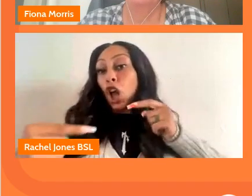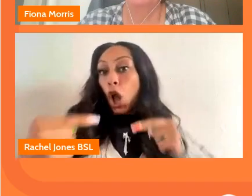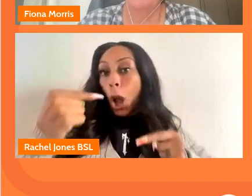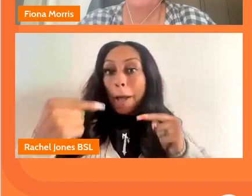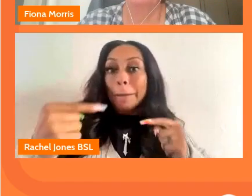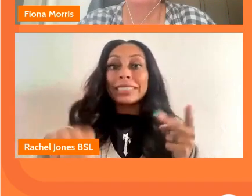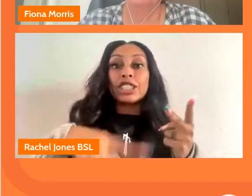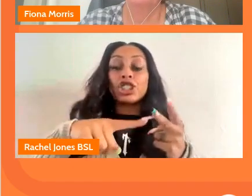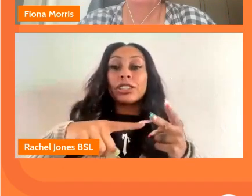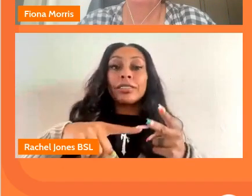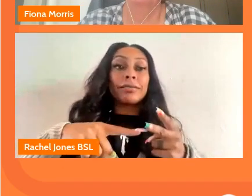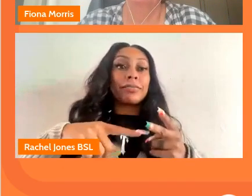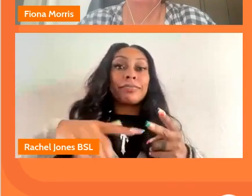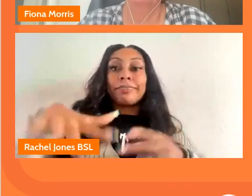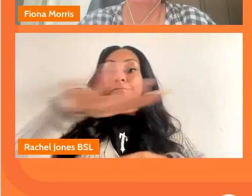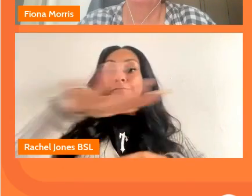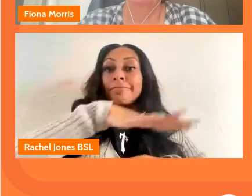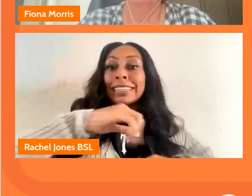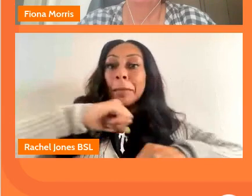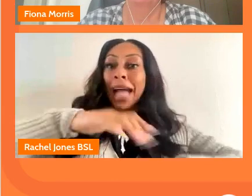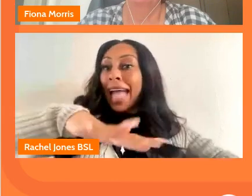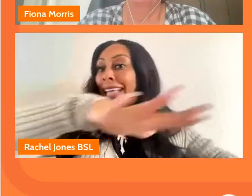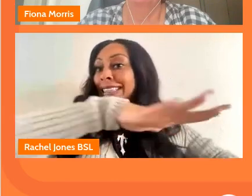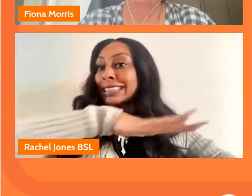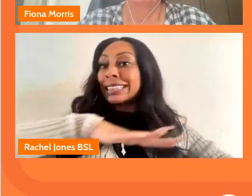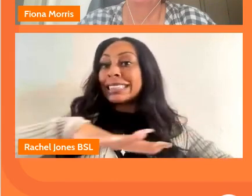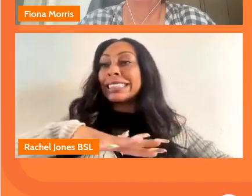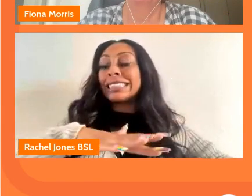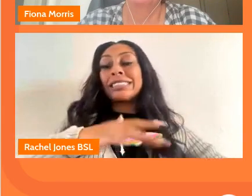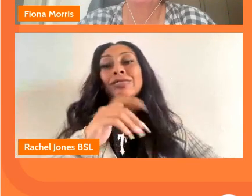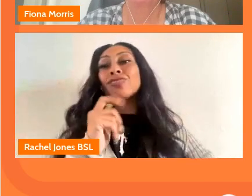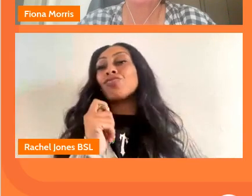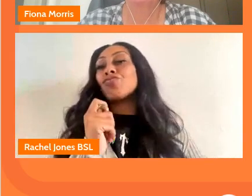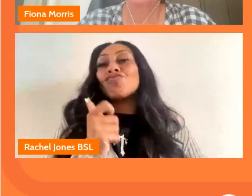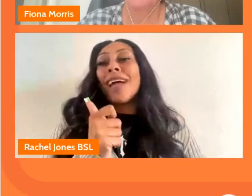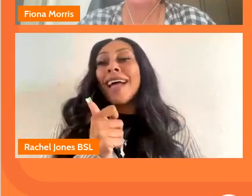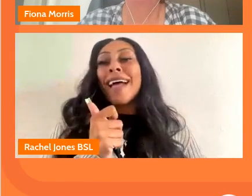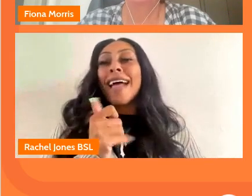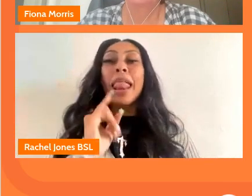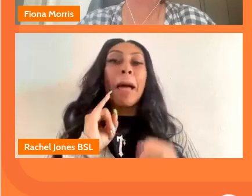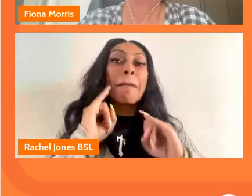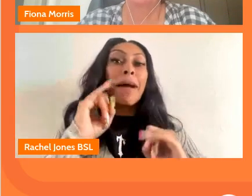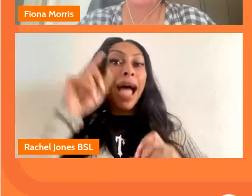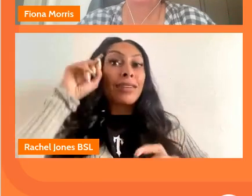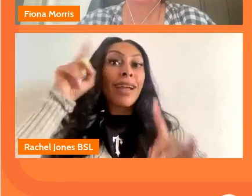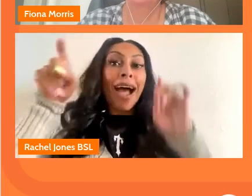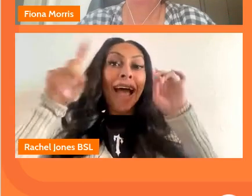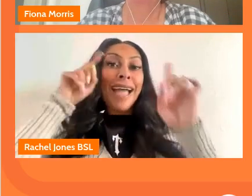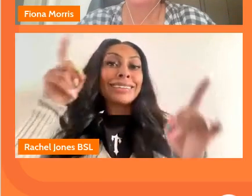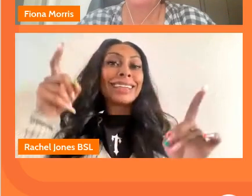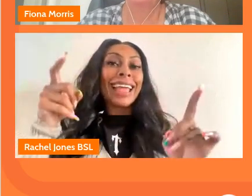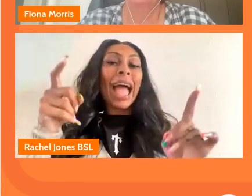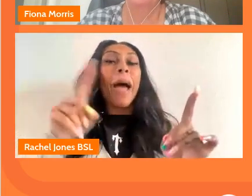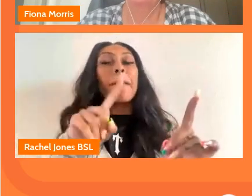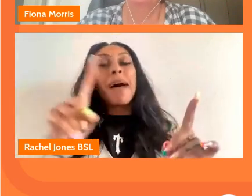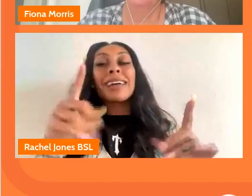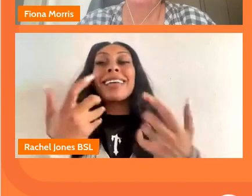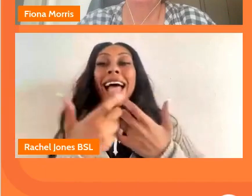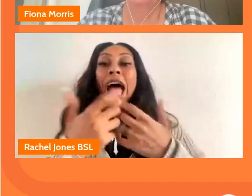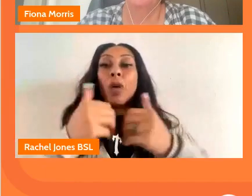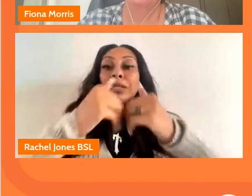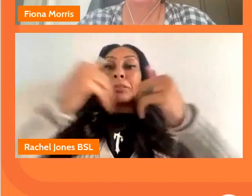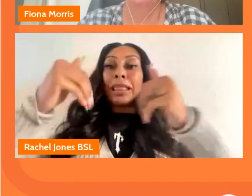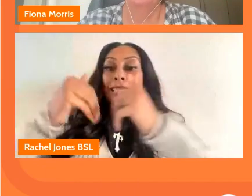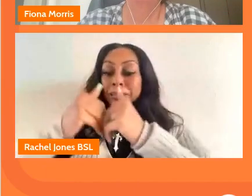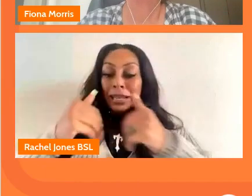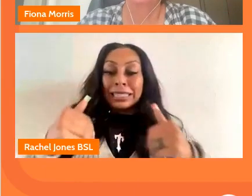everybody you know we never i will honestly say we rarely get pitched a bad idea it's just how do we split up our content you know across all